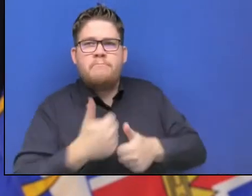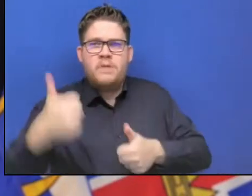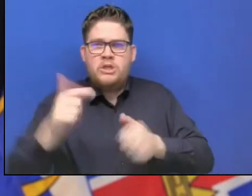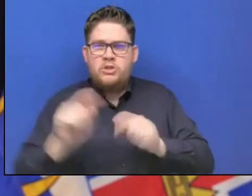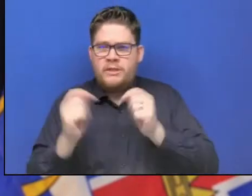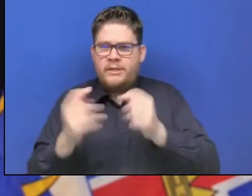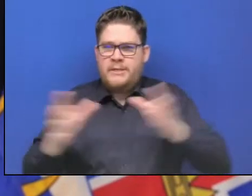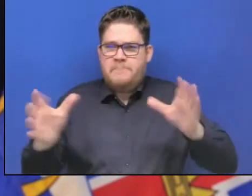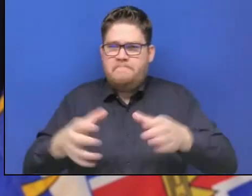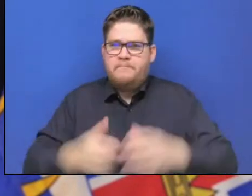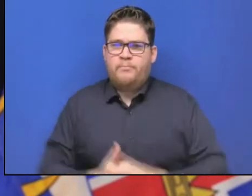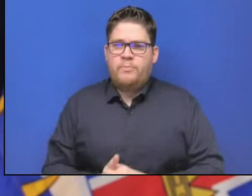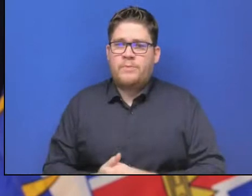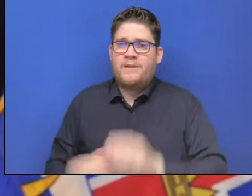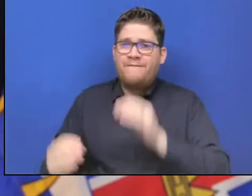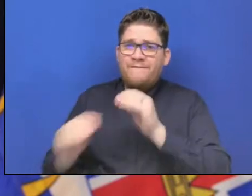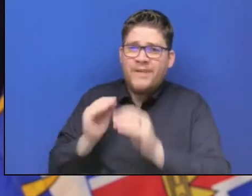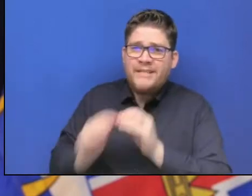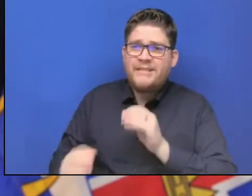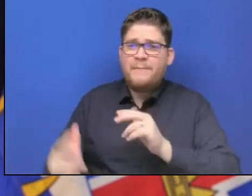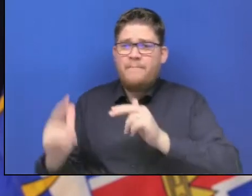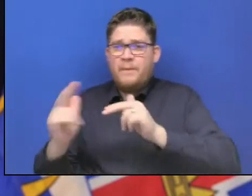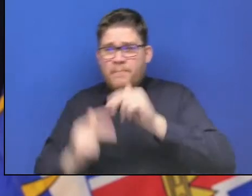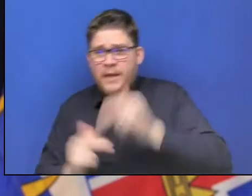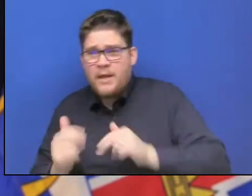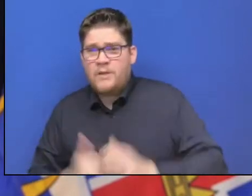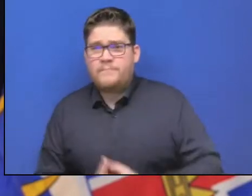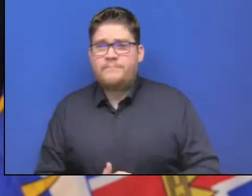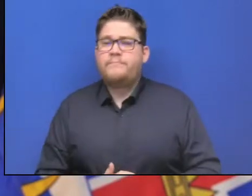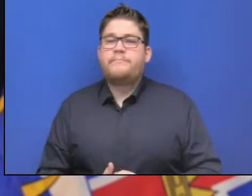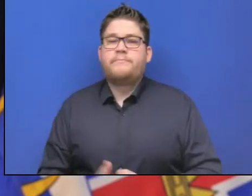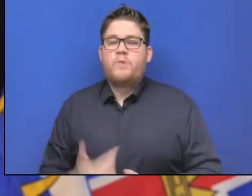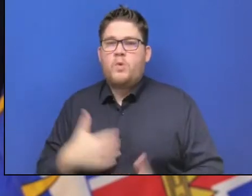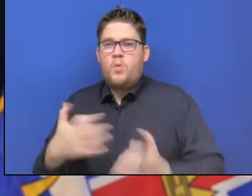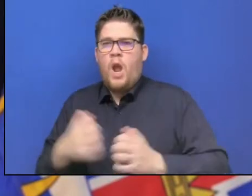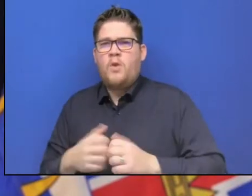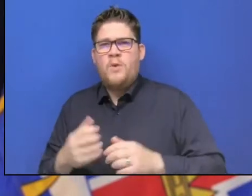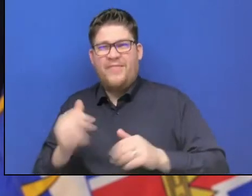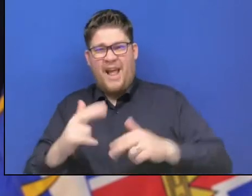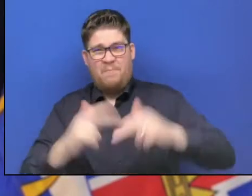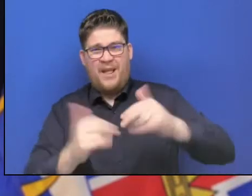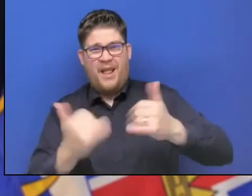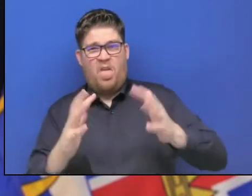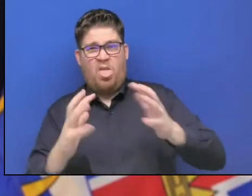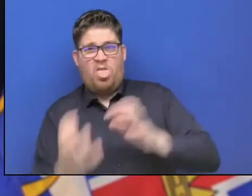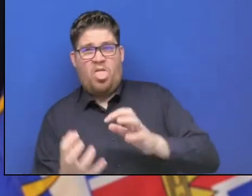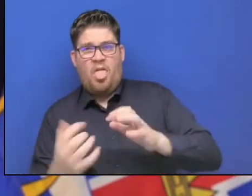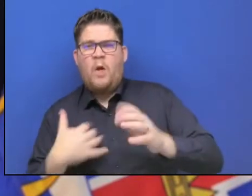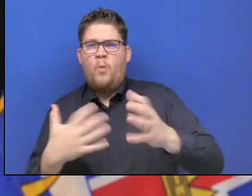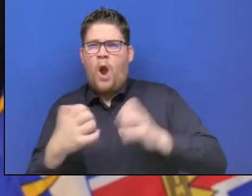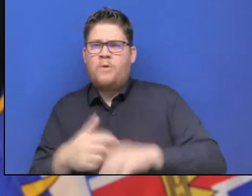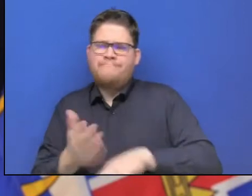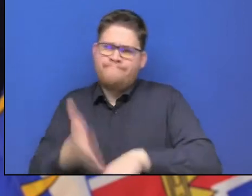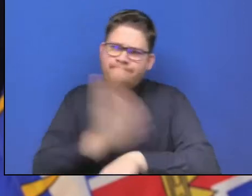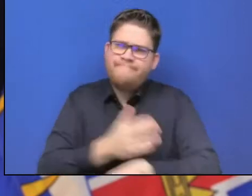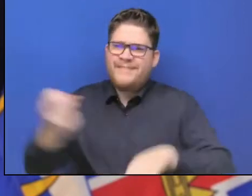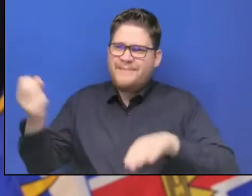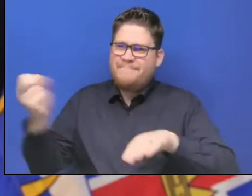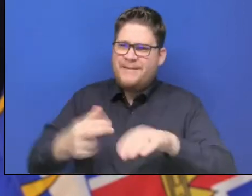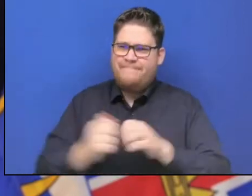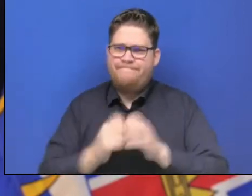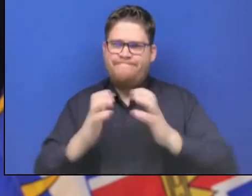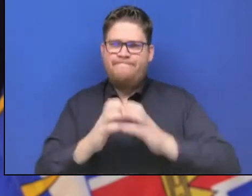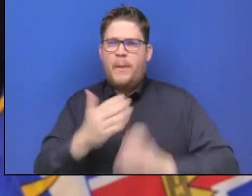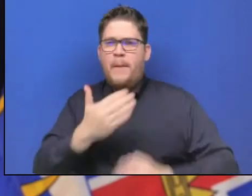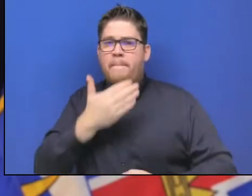disasters in the future. What I have told local governments and will repeat here now is that nobody expects communities to